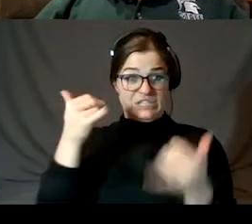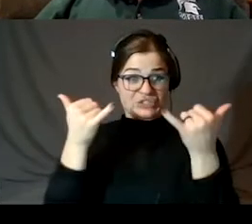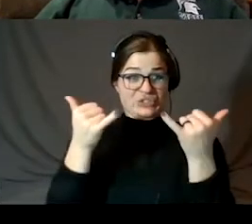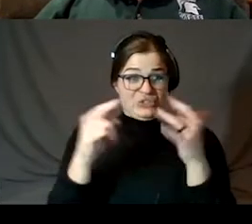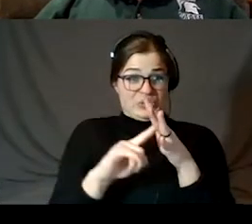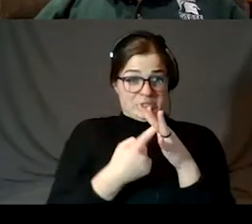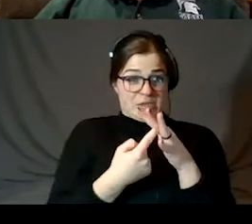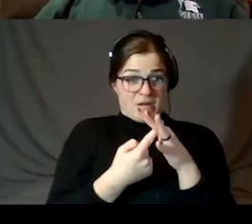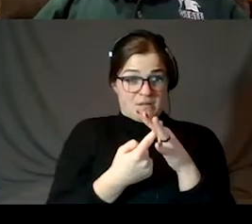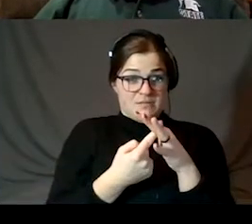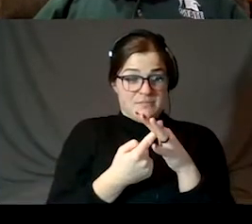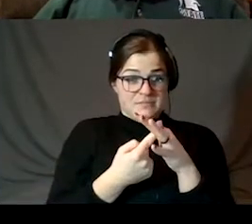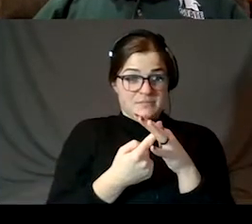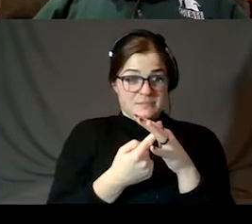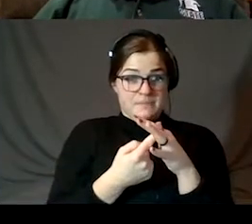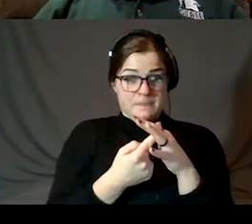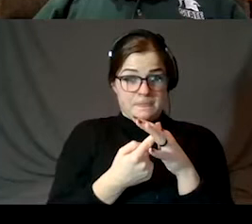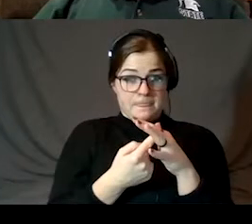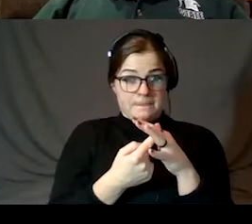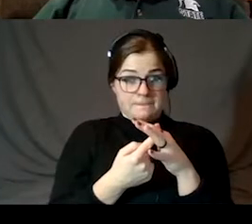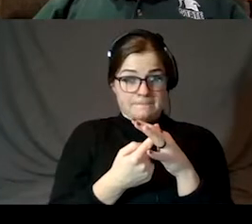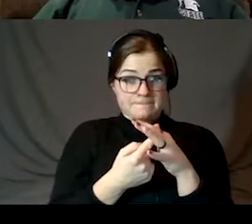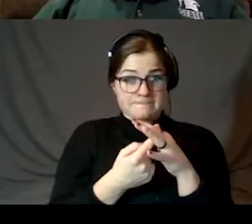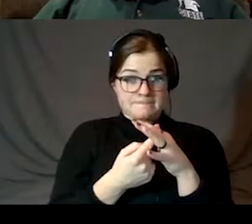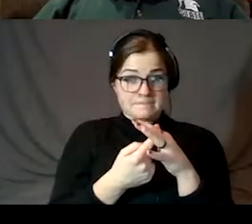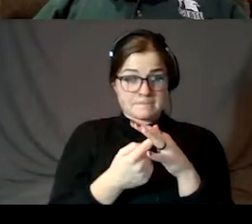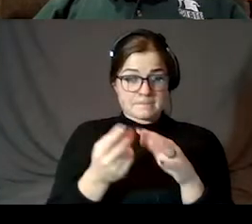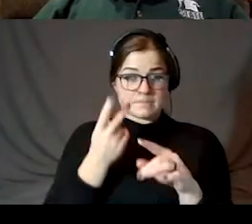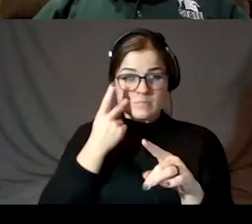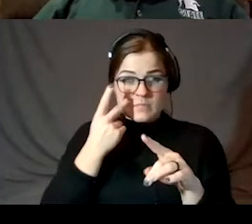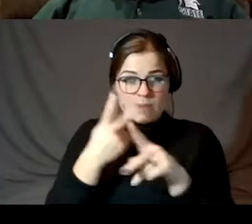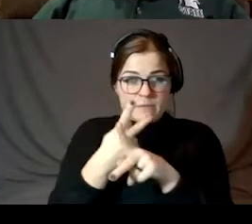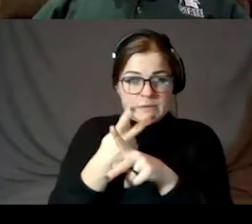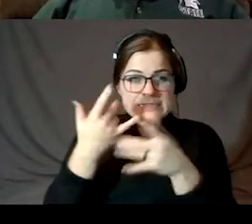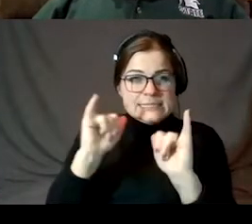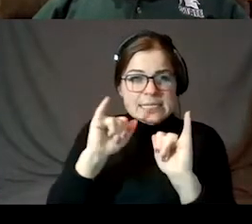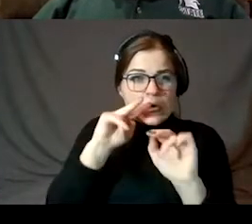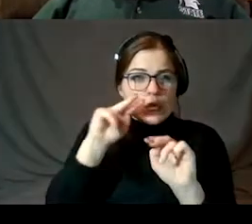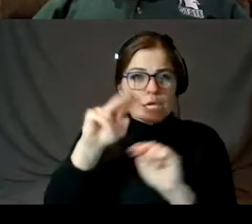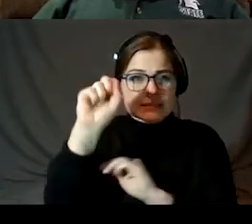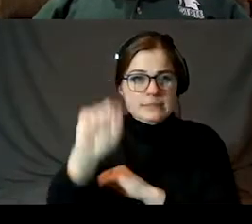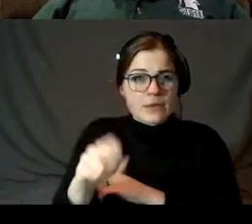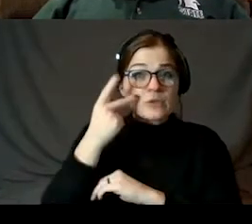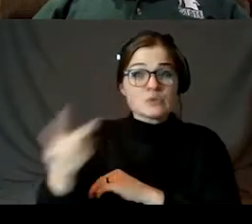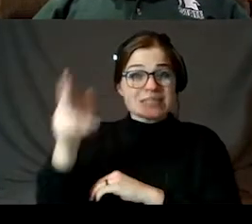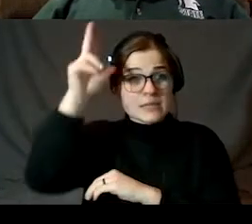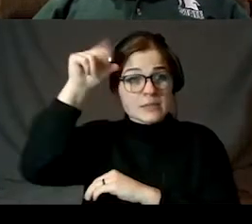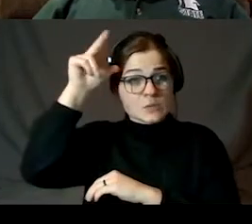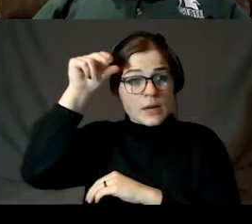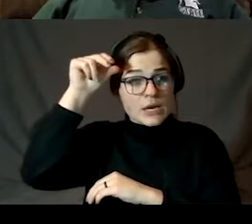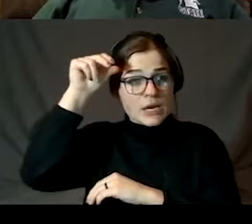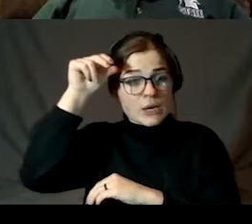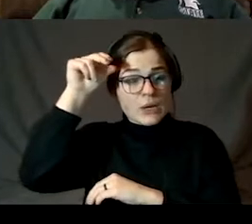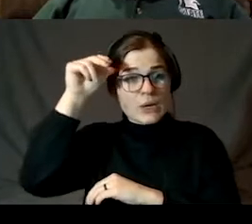at how much, once we get our bearings still looking south, look at where the great square of Pegasus has gone